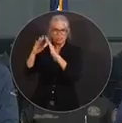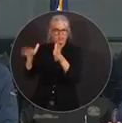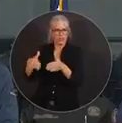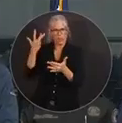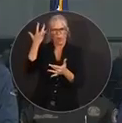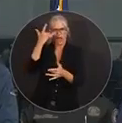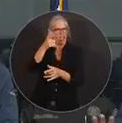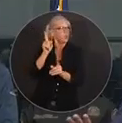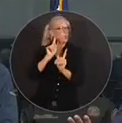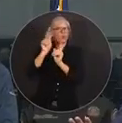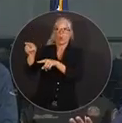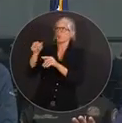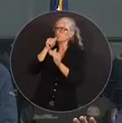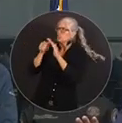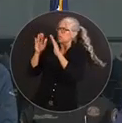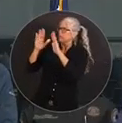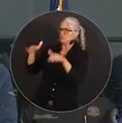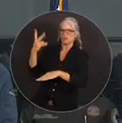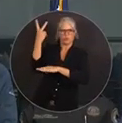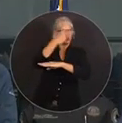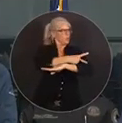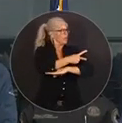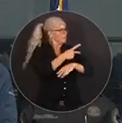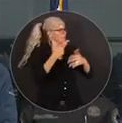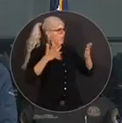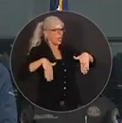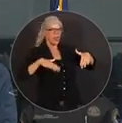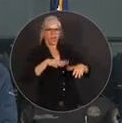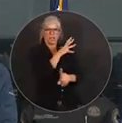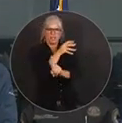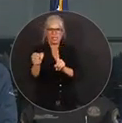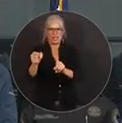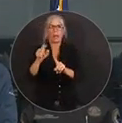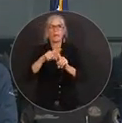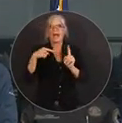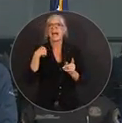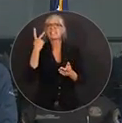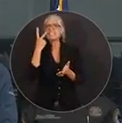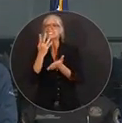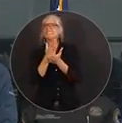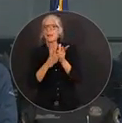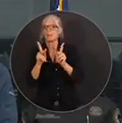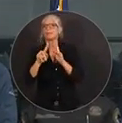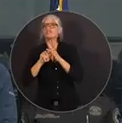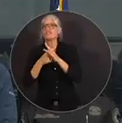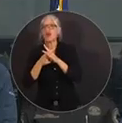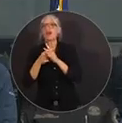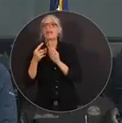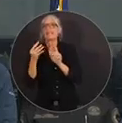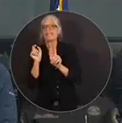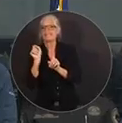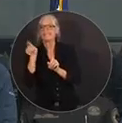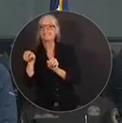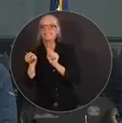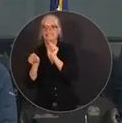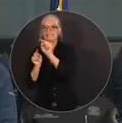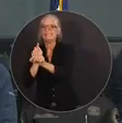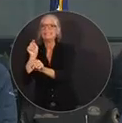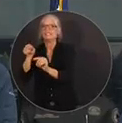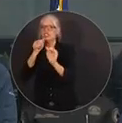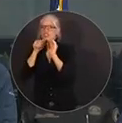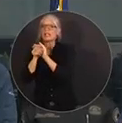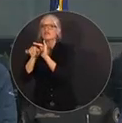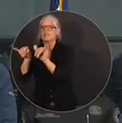storm? So I think people will likely be gravitating more to the shelters today and maybe even through tomorrow morning. So we do anticipate